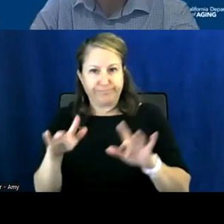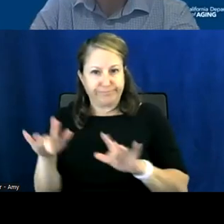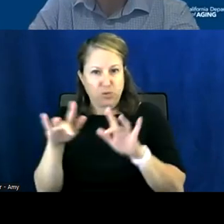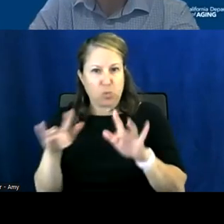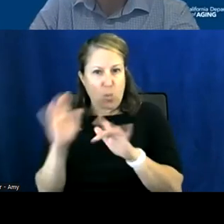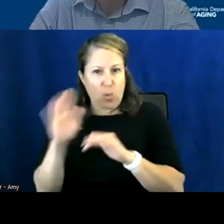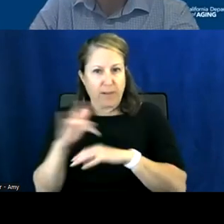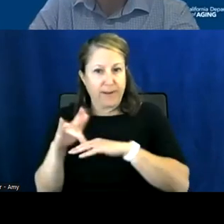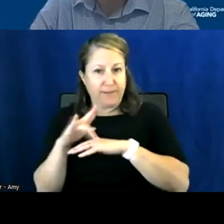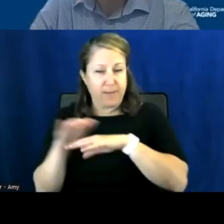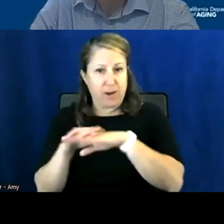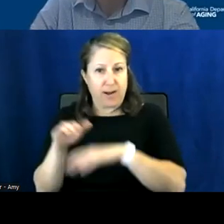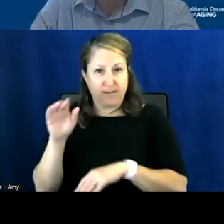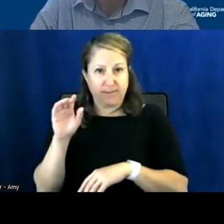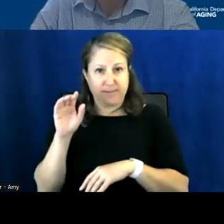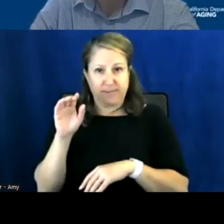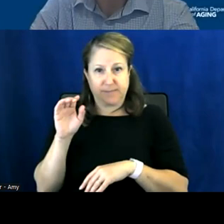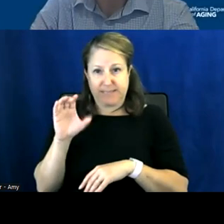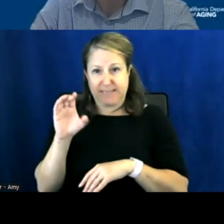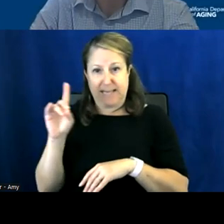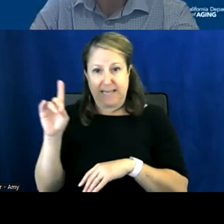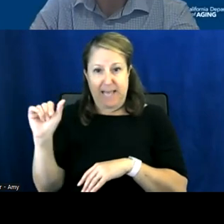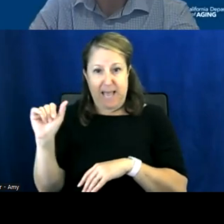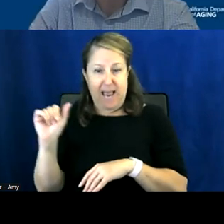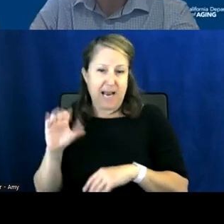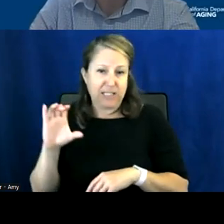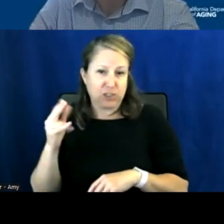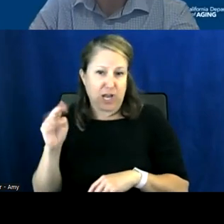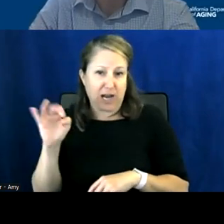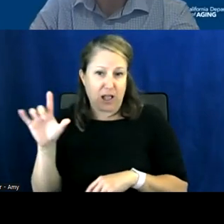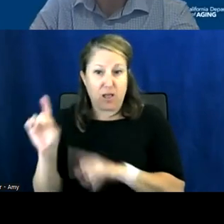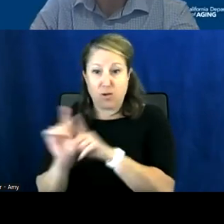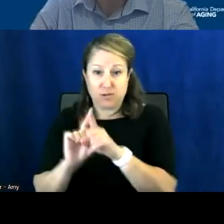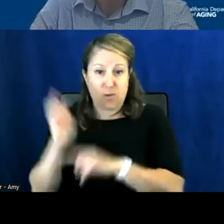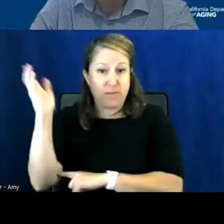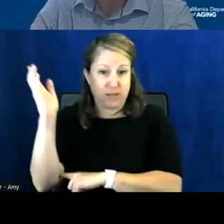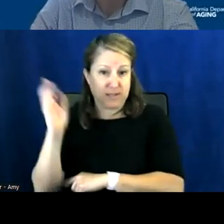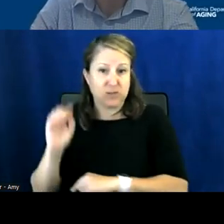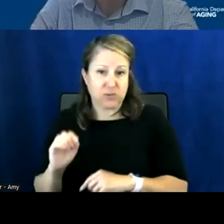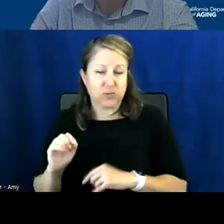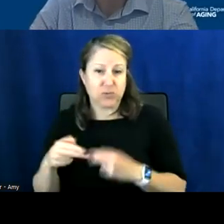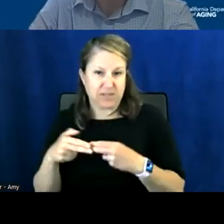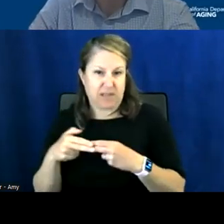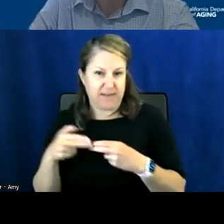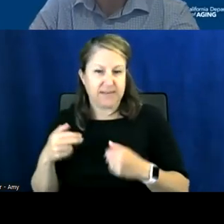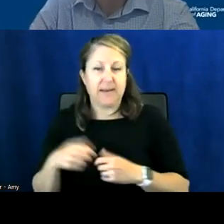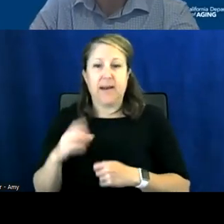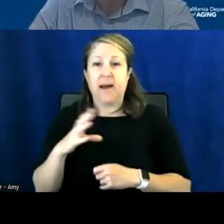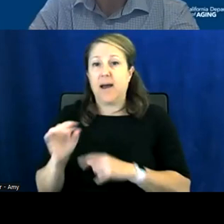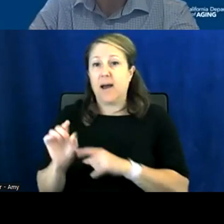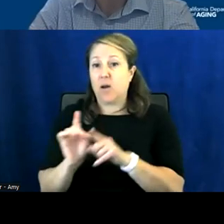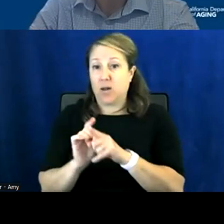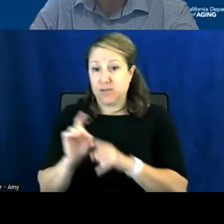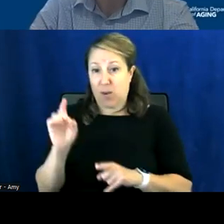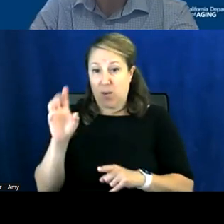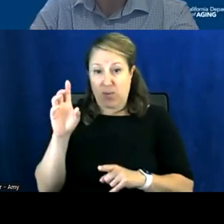um shortly along with the presentation as well um and also the documents